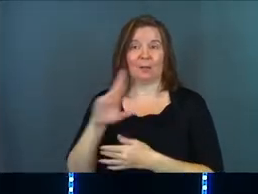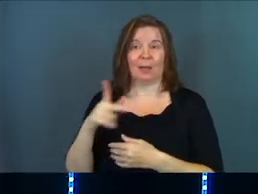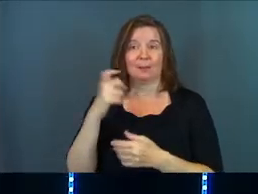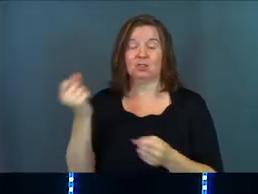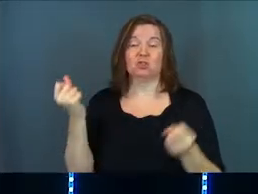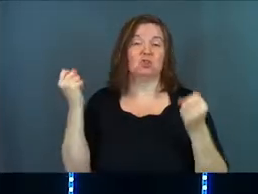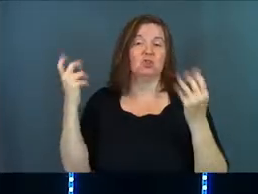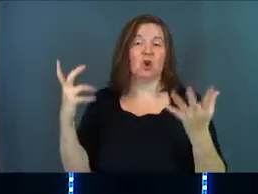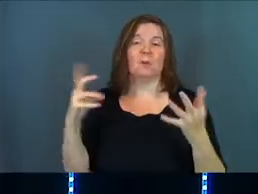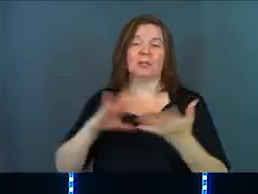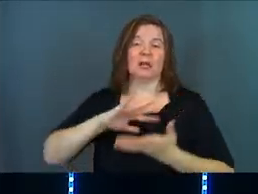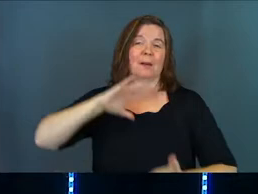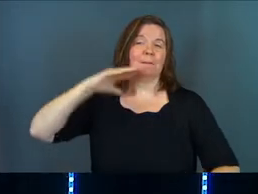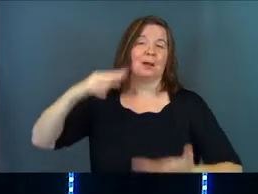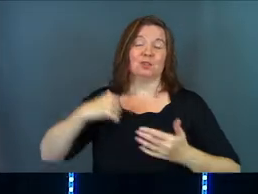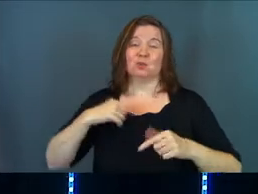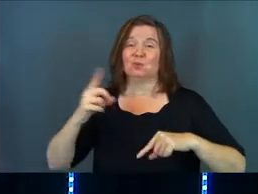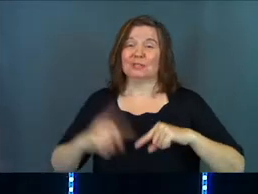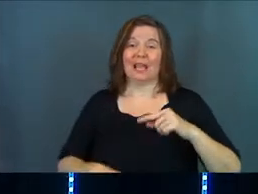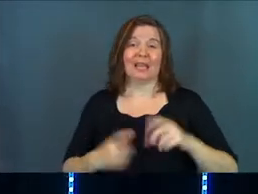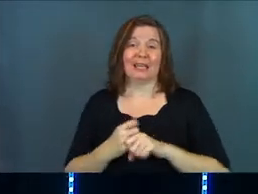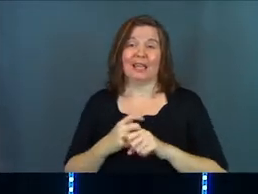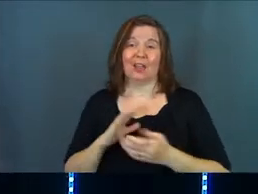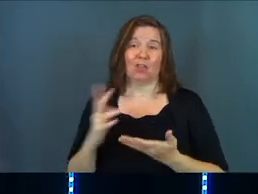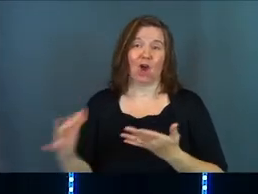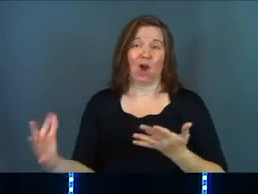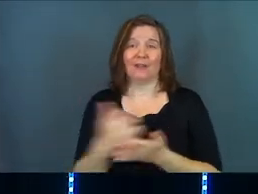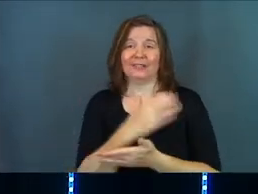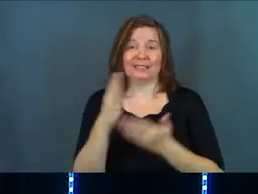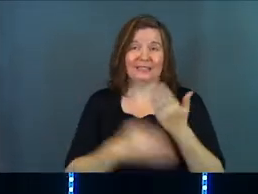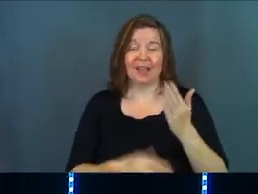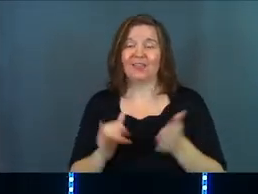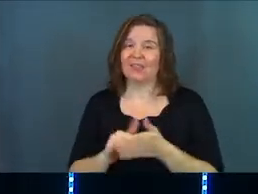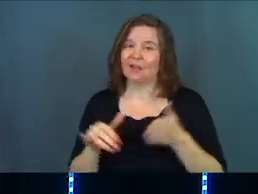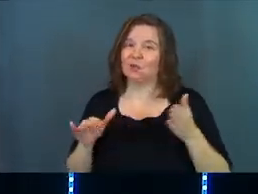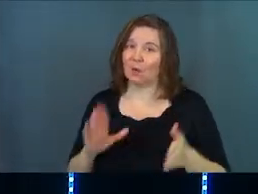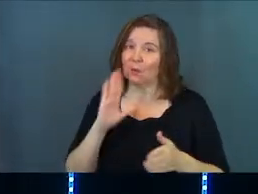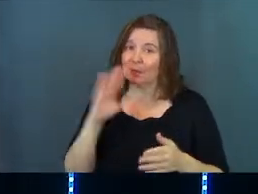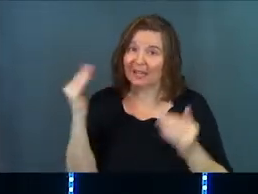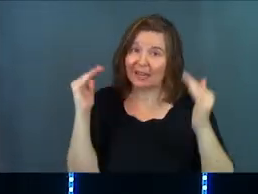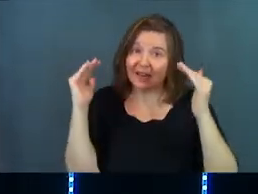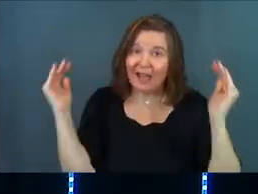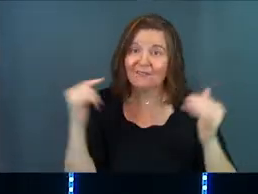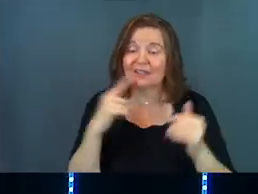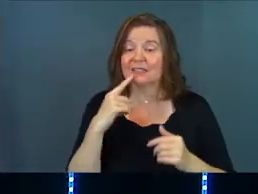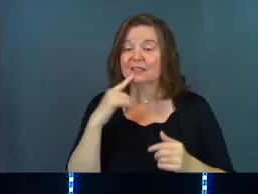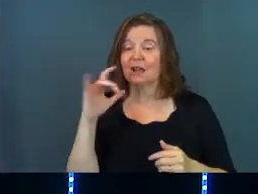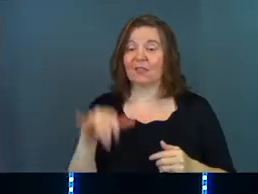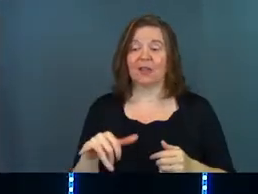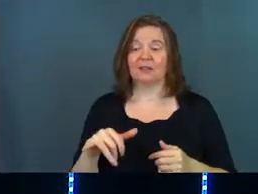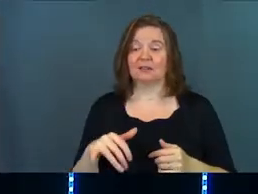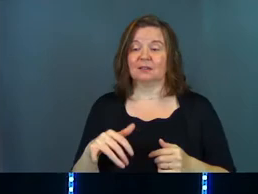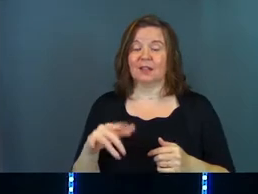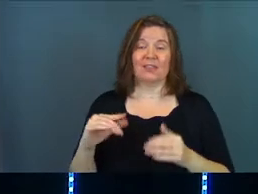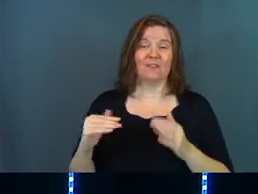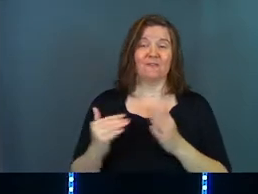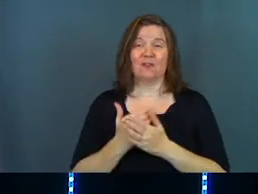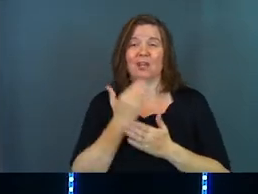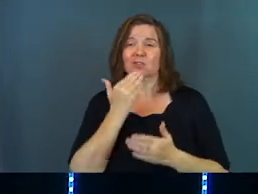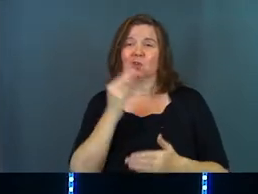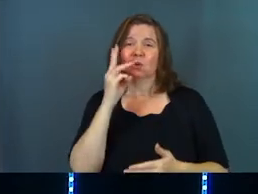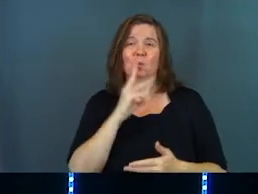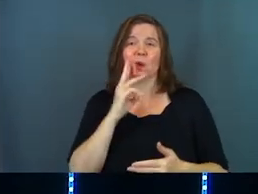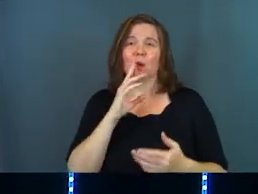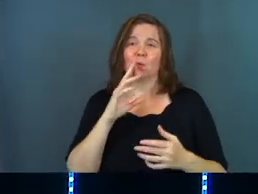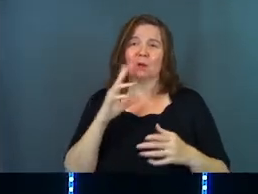up because there's so much abundance, you just can't get the harvest done. That's the way it's going to be in heaven. And it said that fresh, good